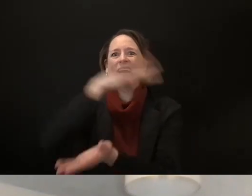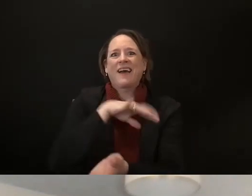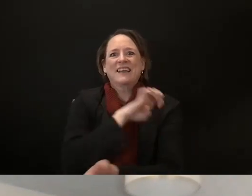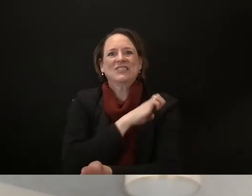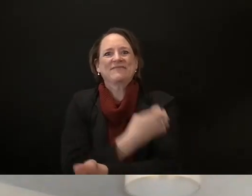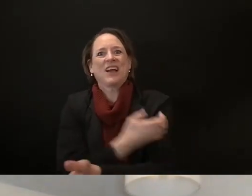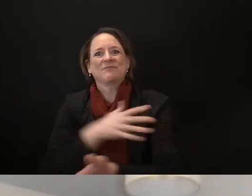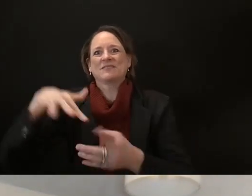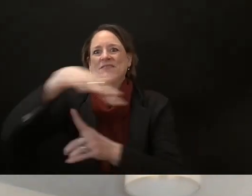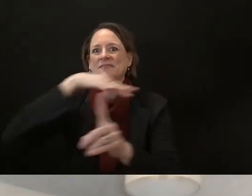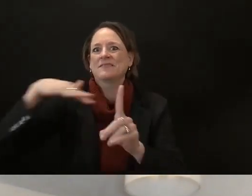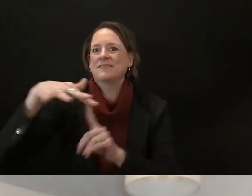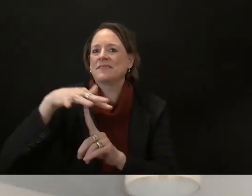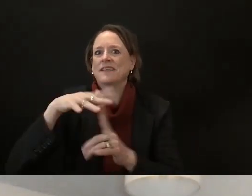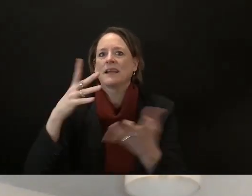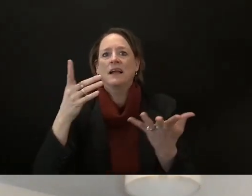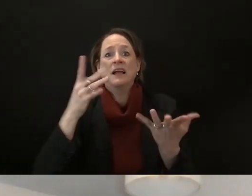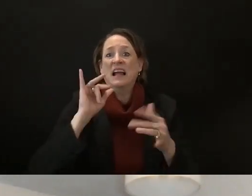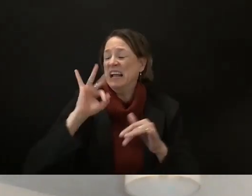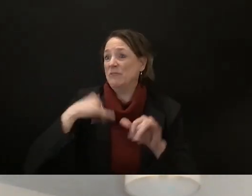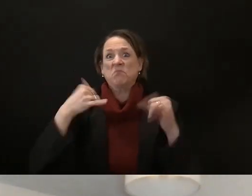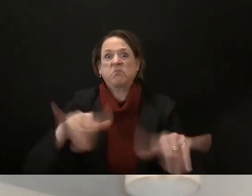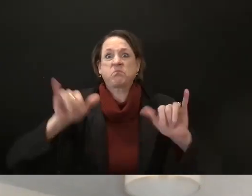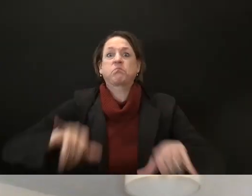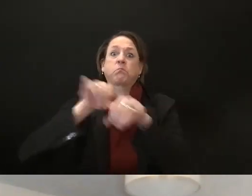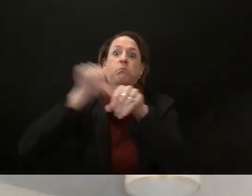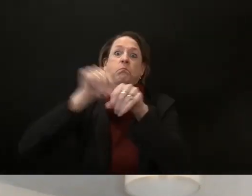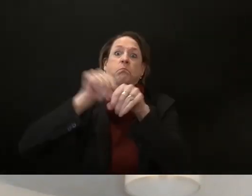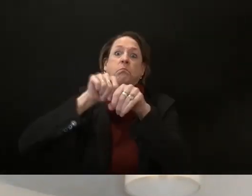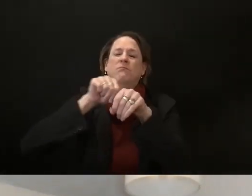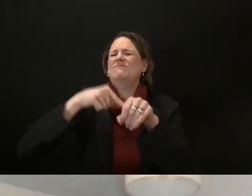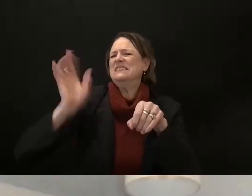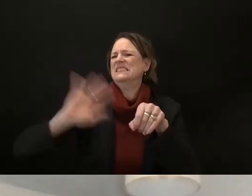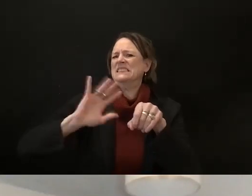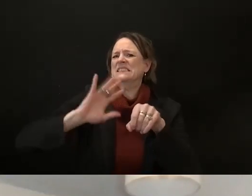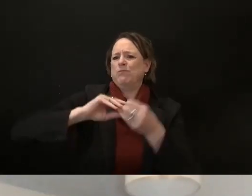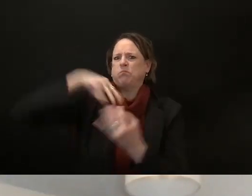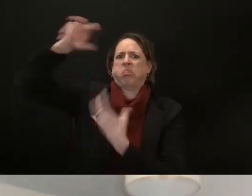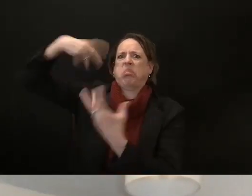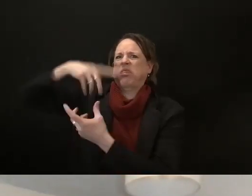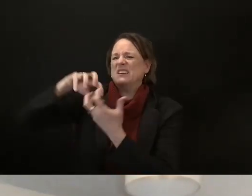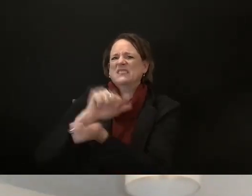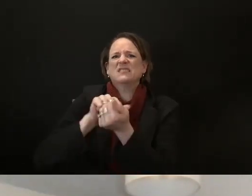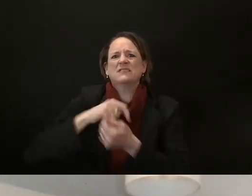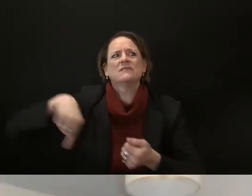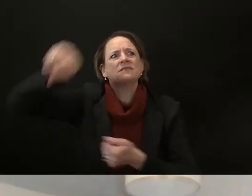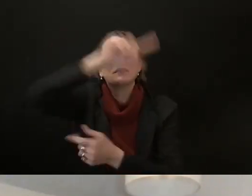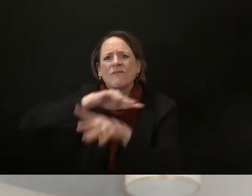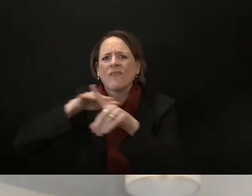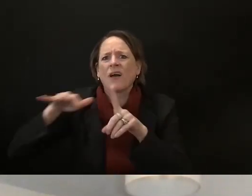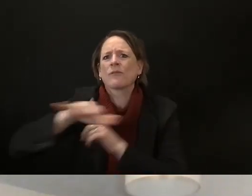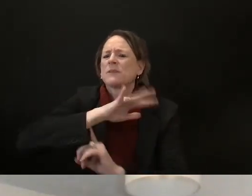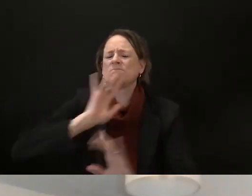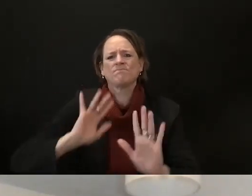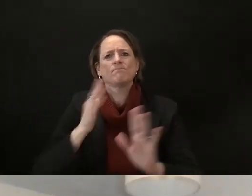hopefully the uh federal administration is able to pass the two trillion dollar uh bill that they were talking about all throughout the campaign to